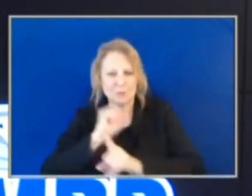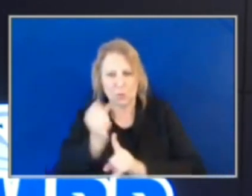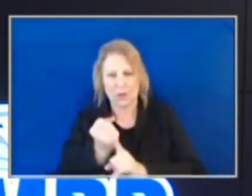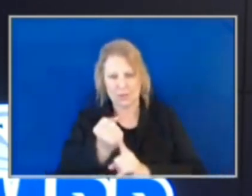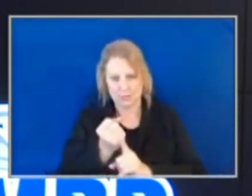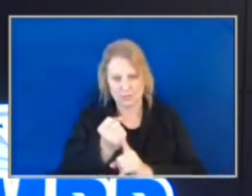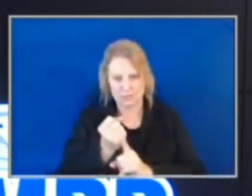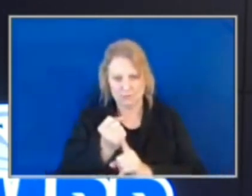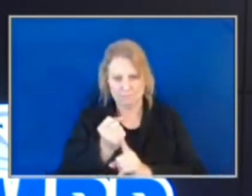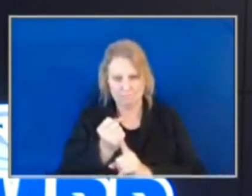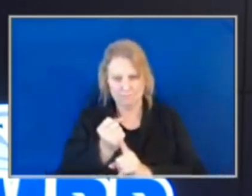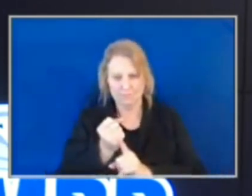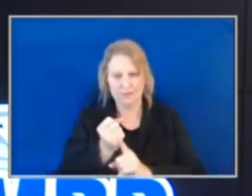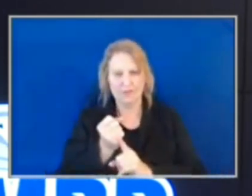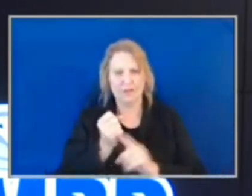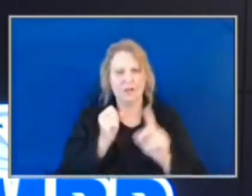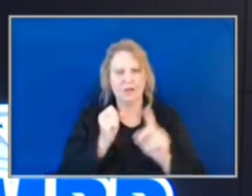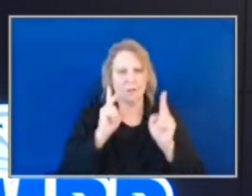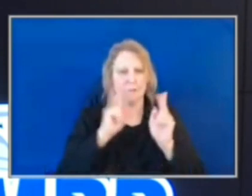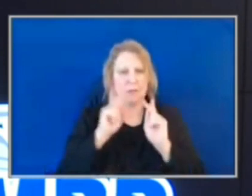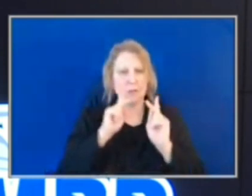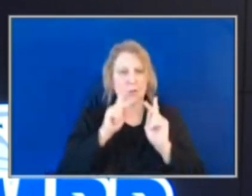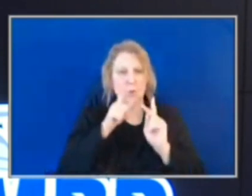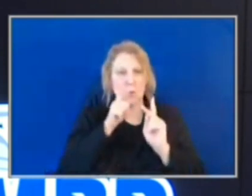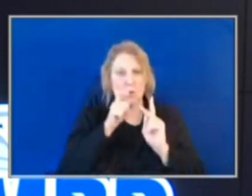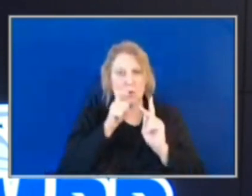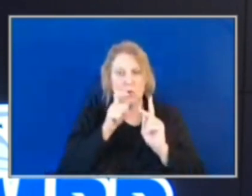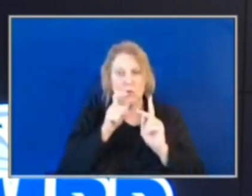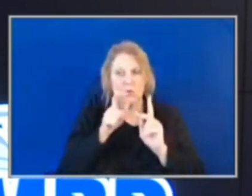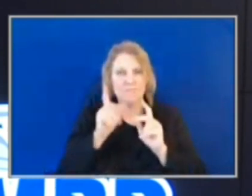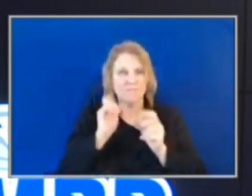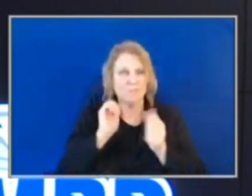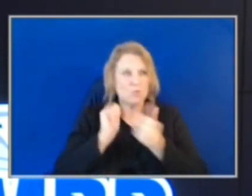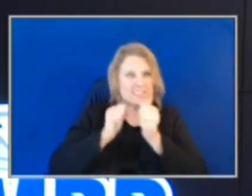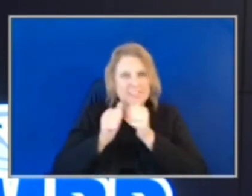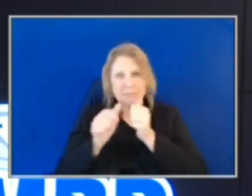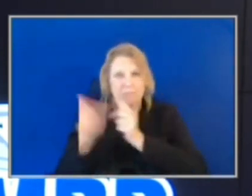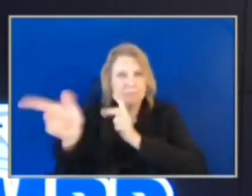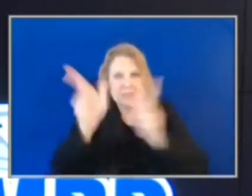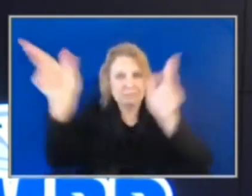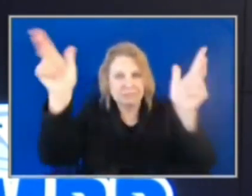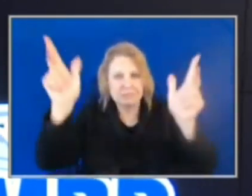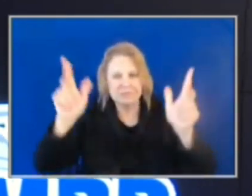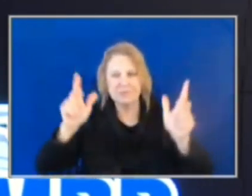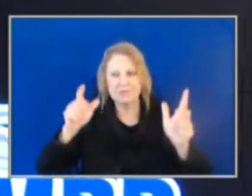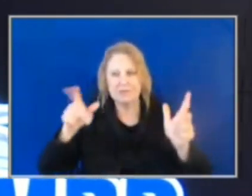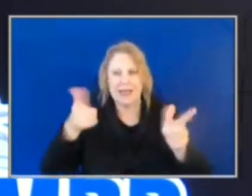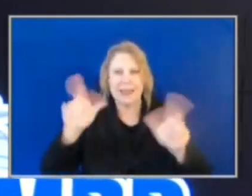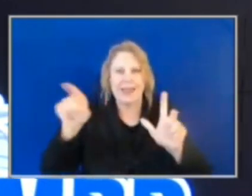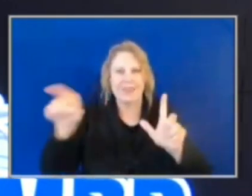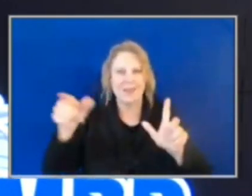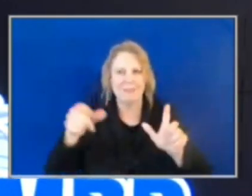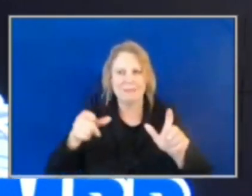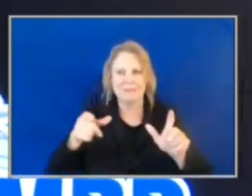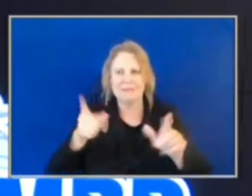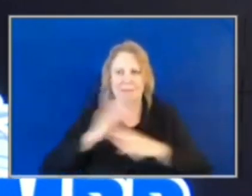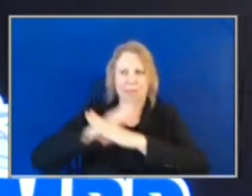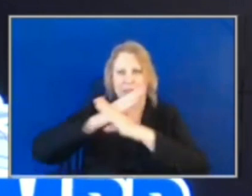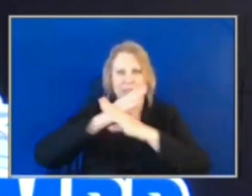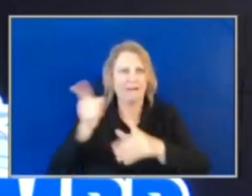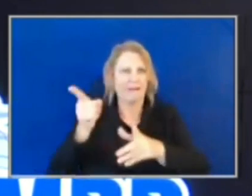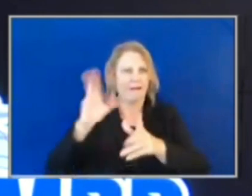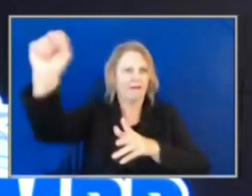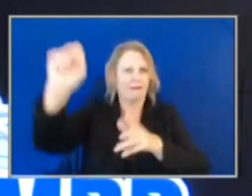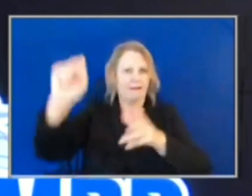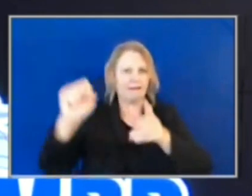the stunts are able to slither out and get away. So now those folks that are left behind will face some significant charges as well. So